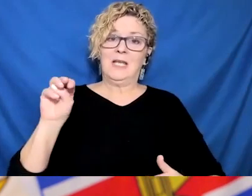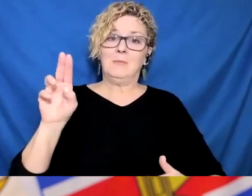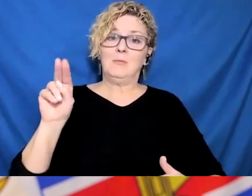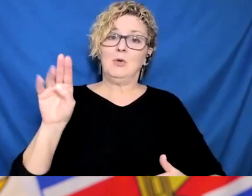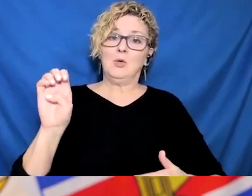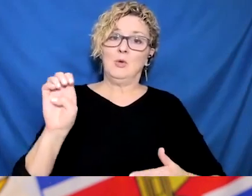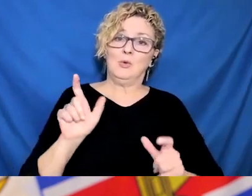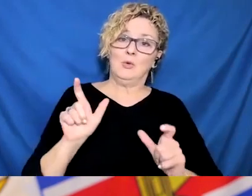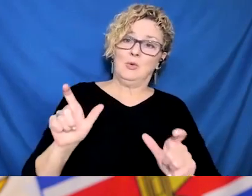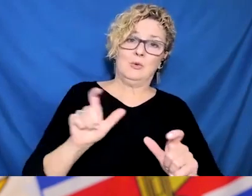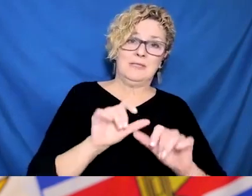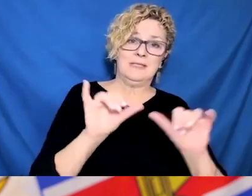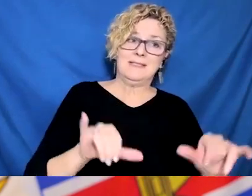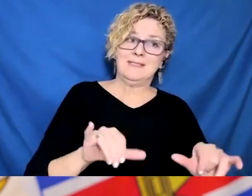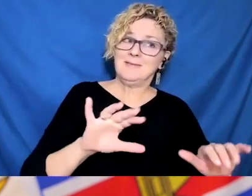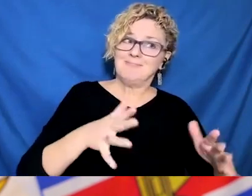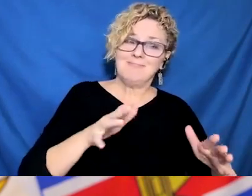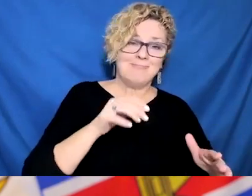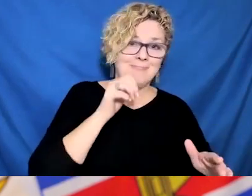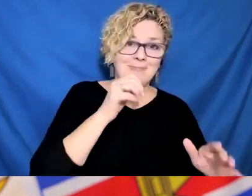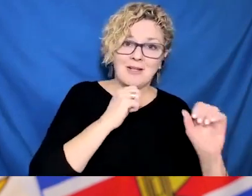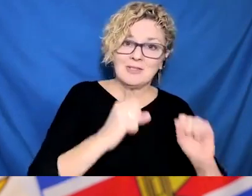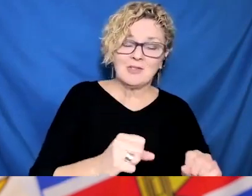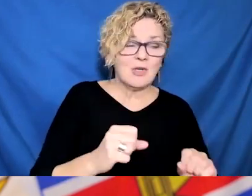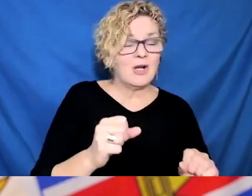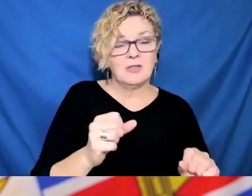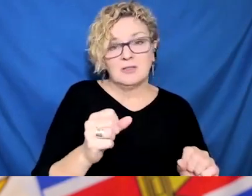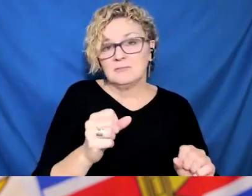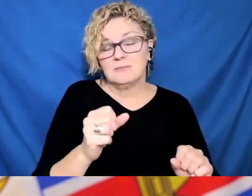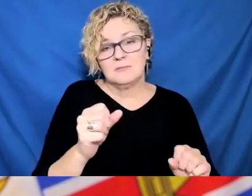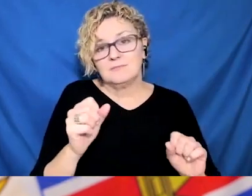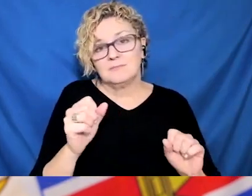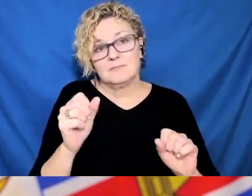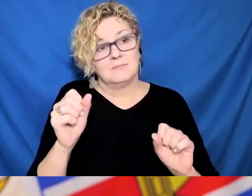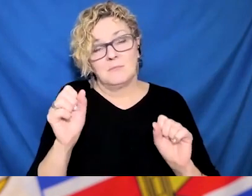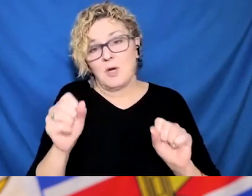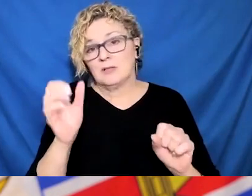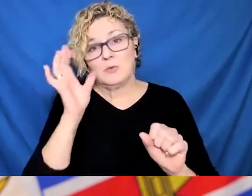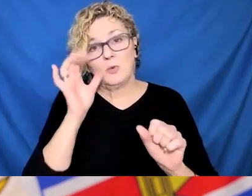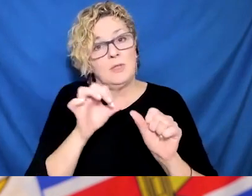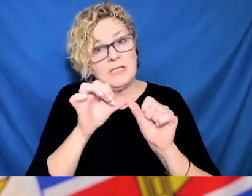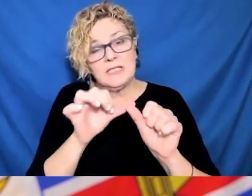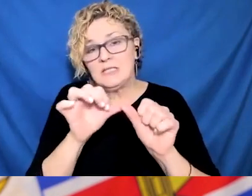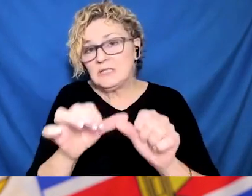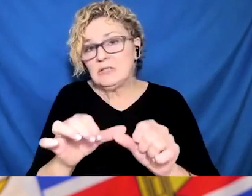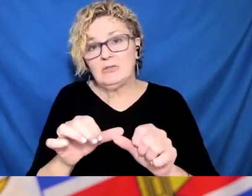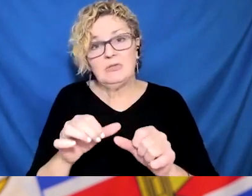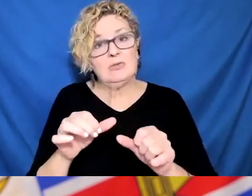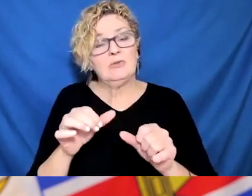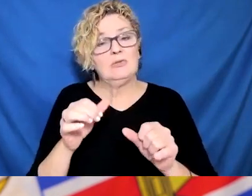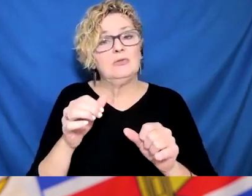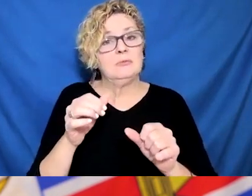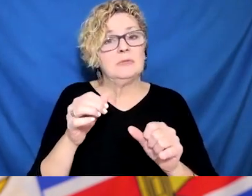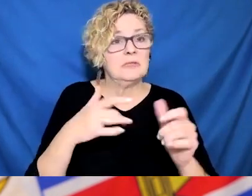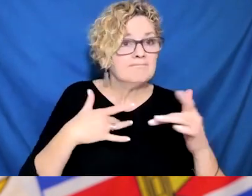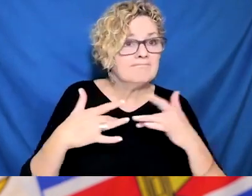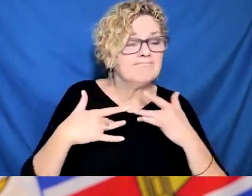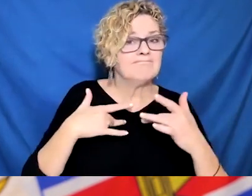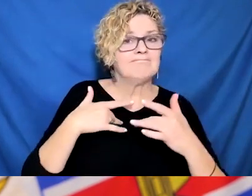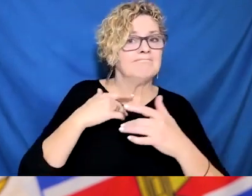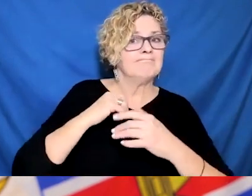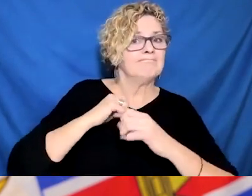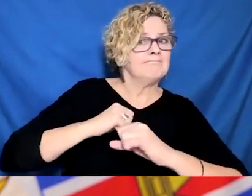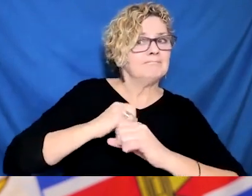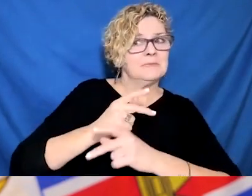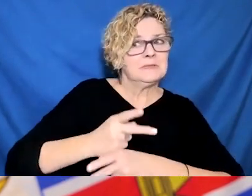transmission of Omicron, that we're probably going to have a much more gentle summer that we've had for the last